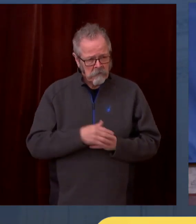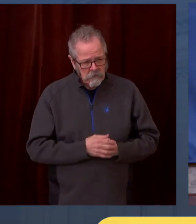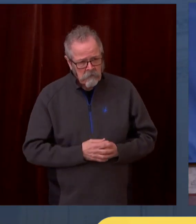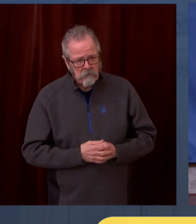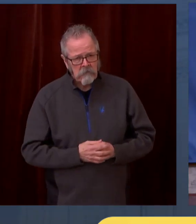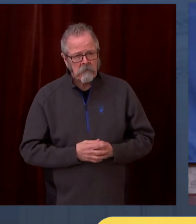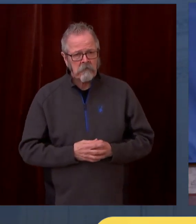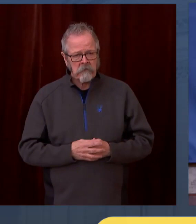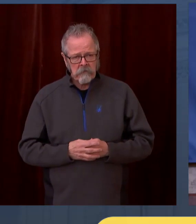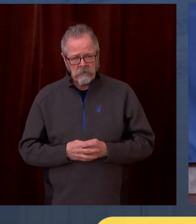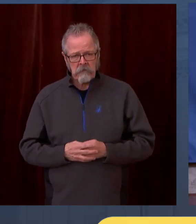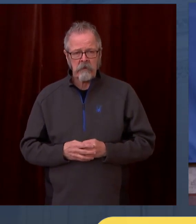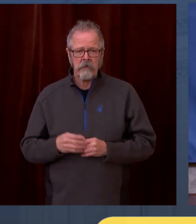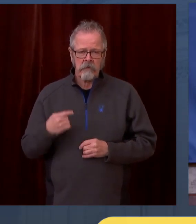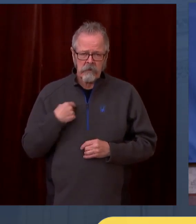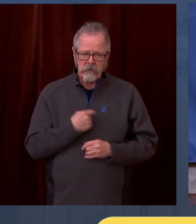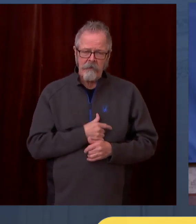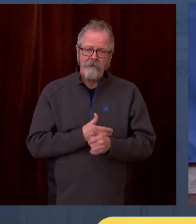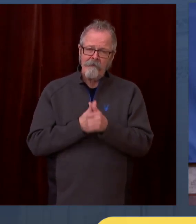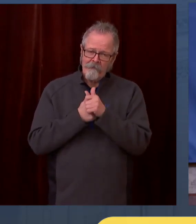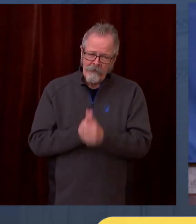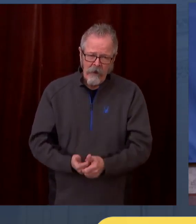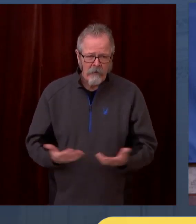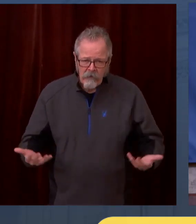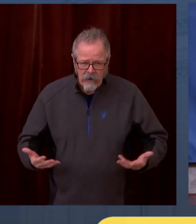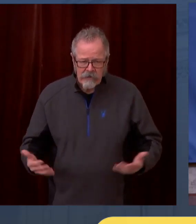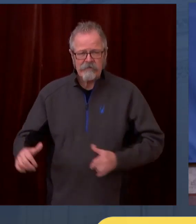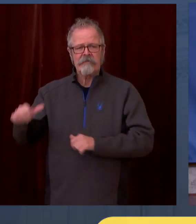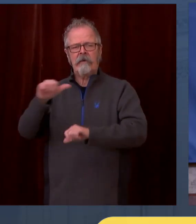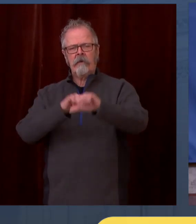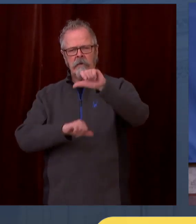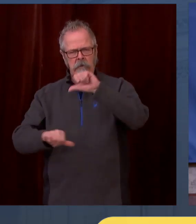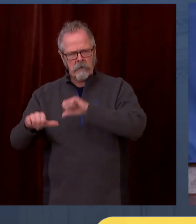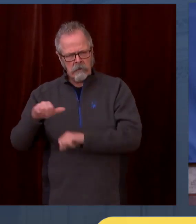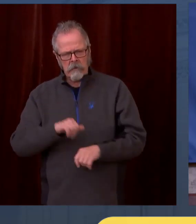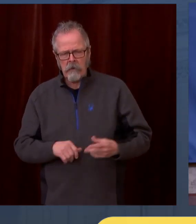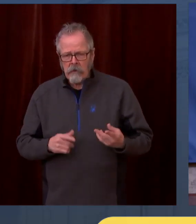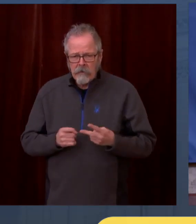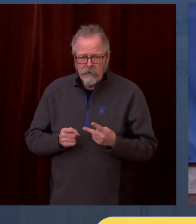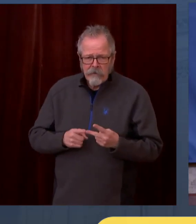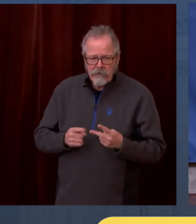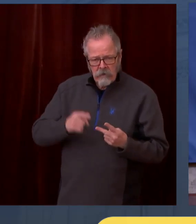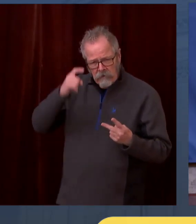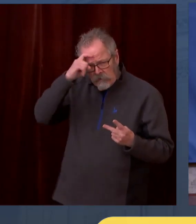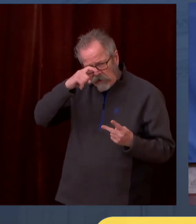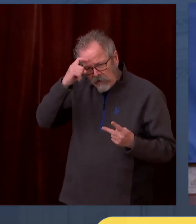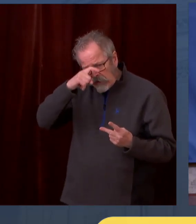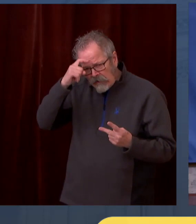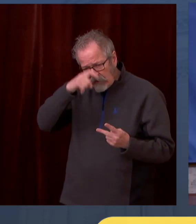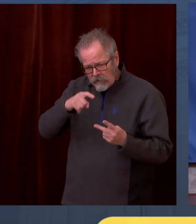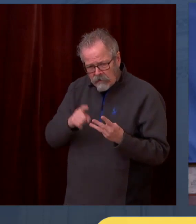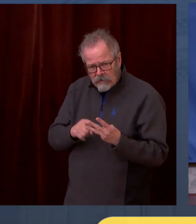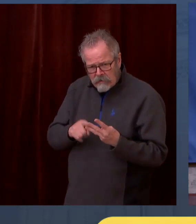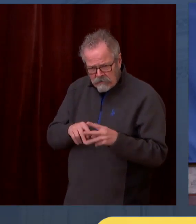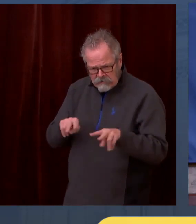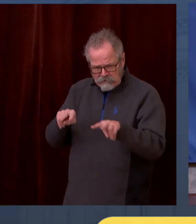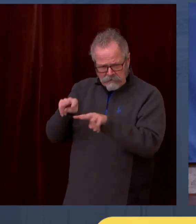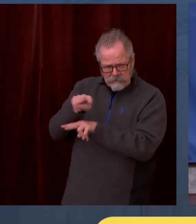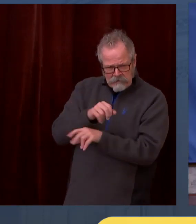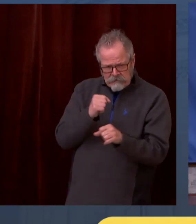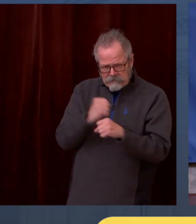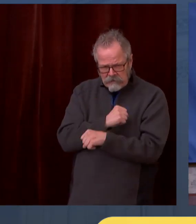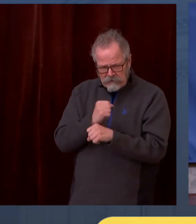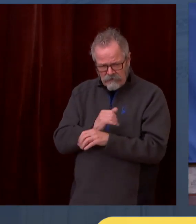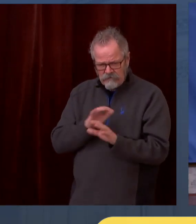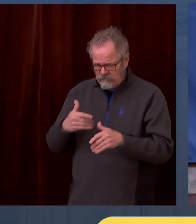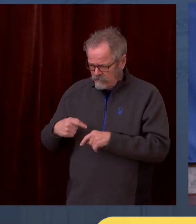it is well-based and factually supported to continue on this on this process. And I'm very pleased we're now moving